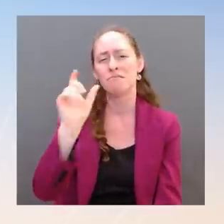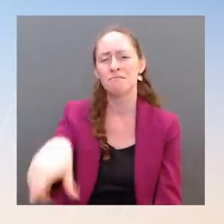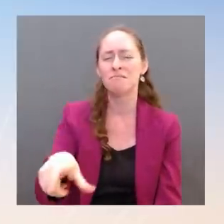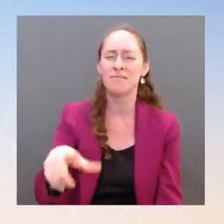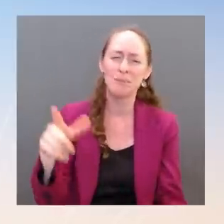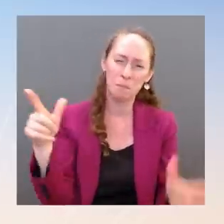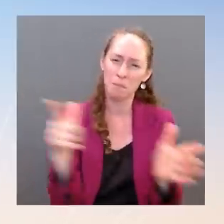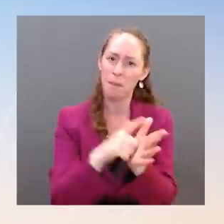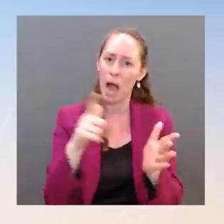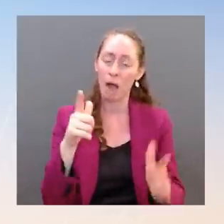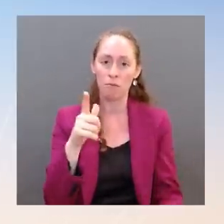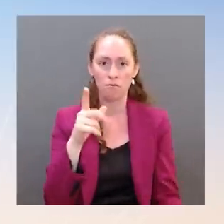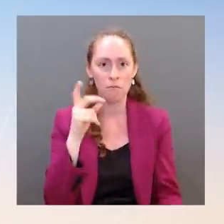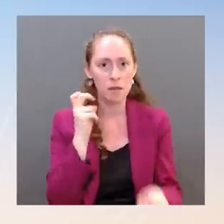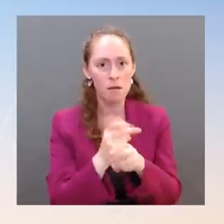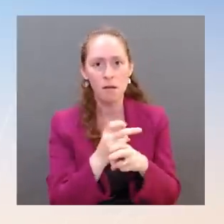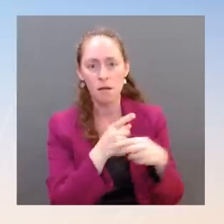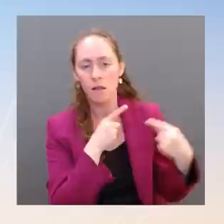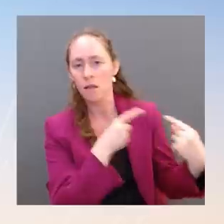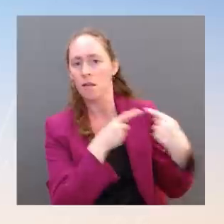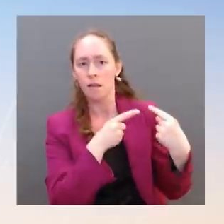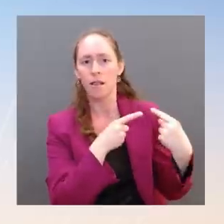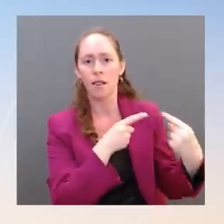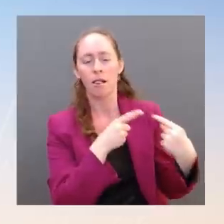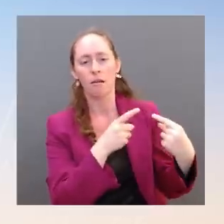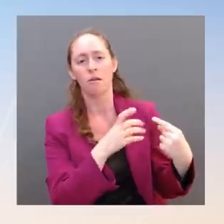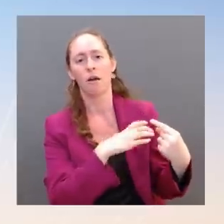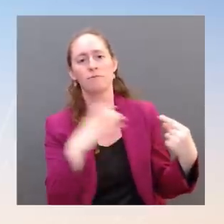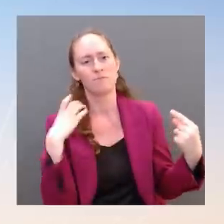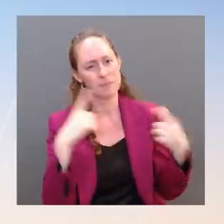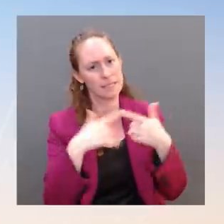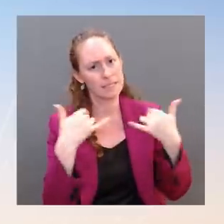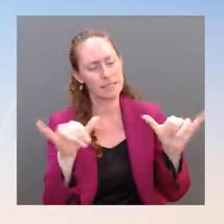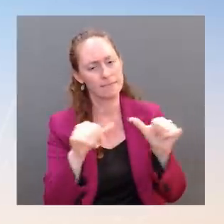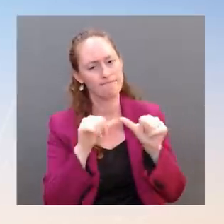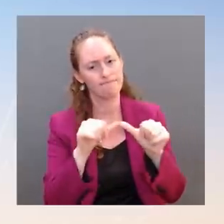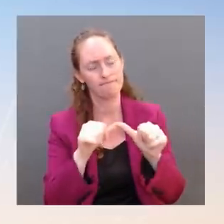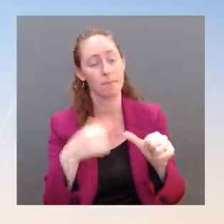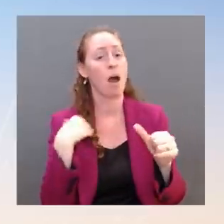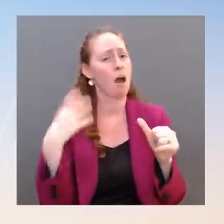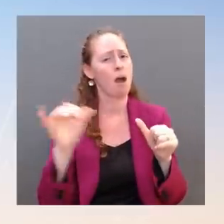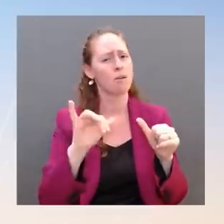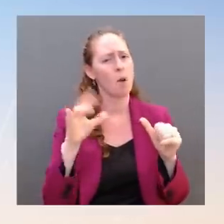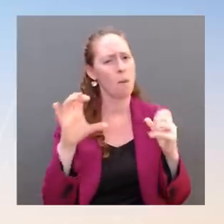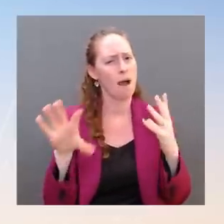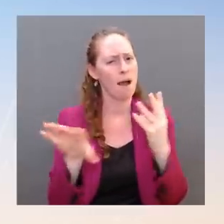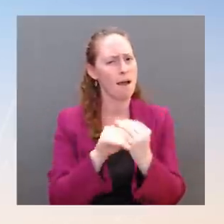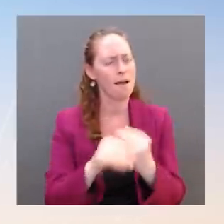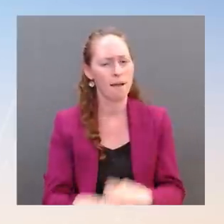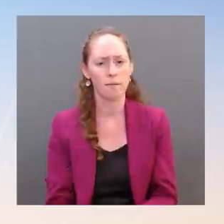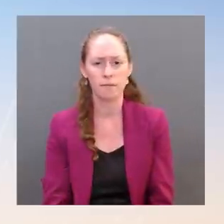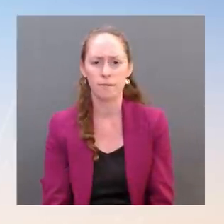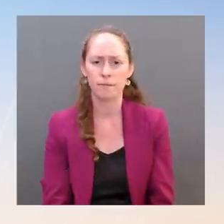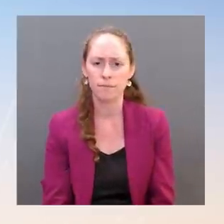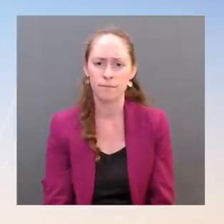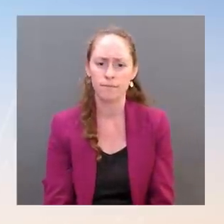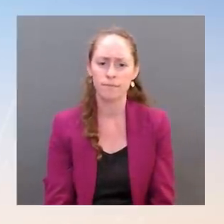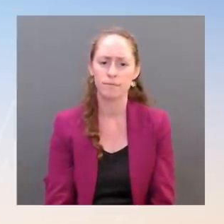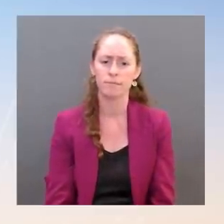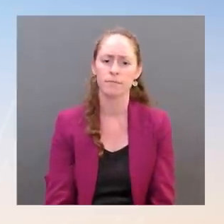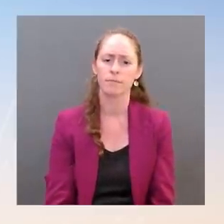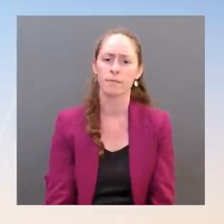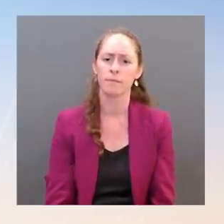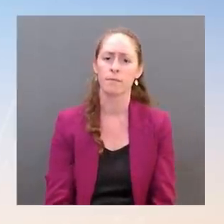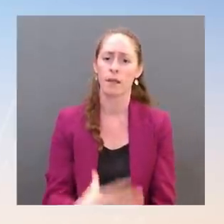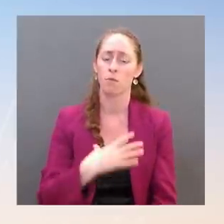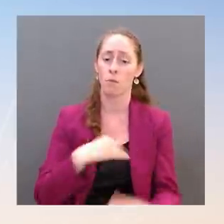want to add, Ashley, is that this administration has done more on gun violence reform via executive action than any